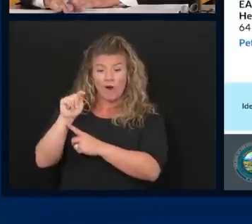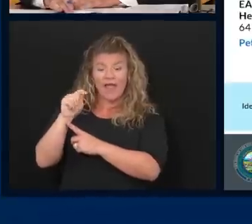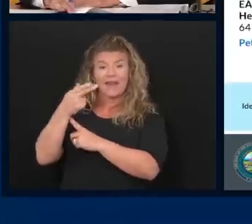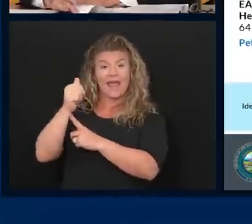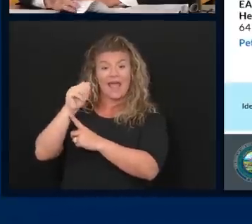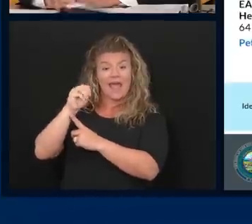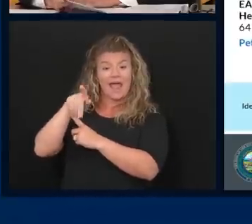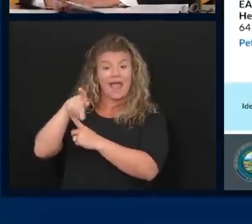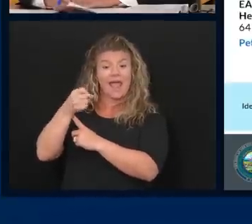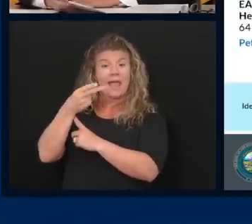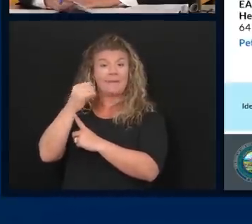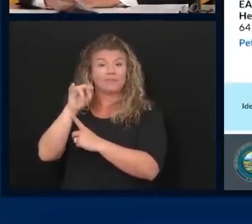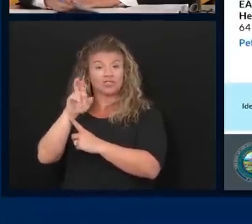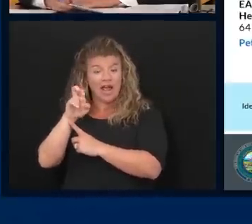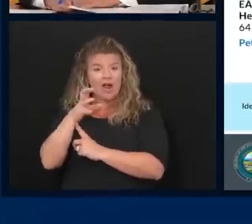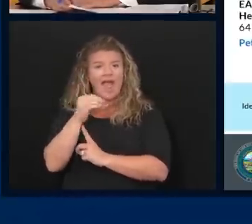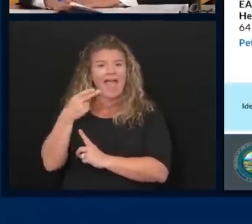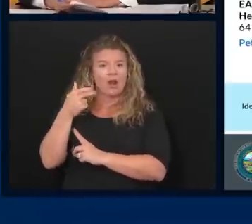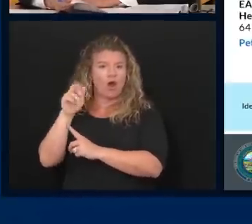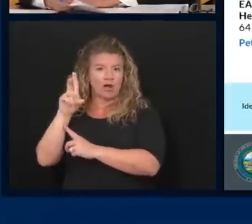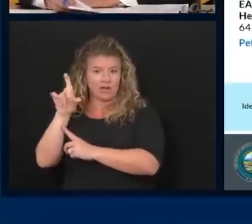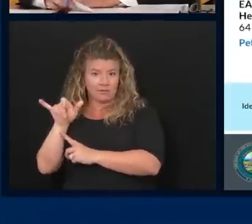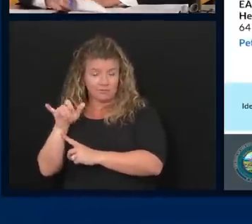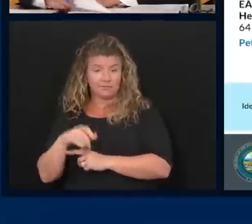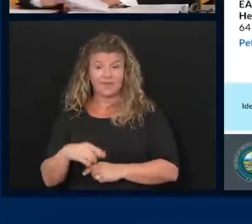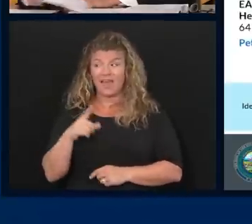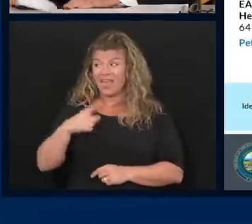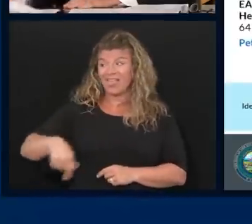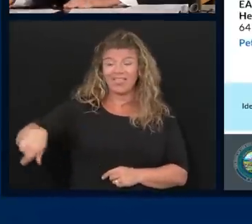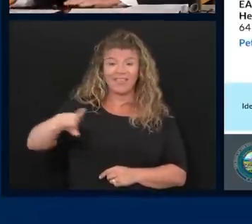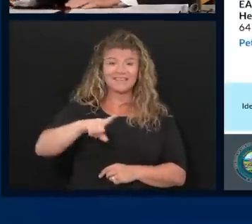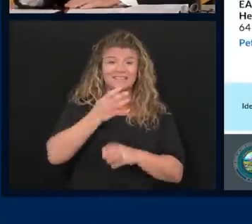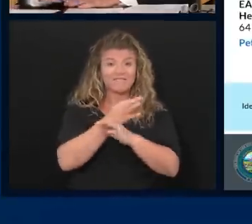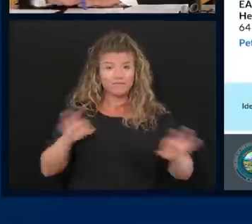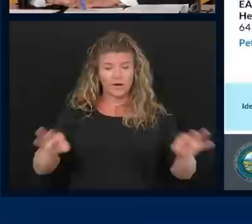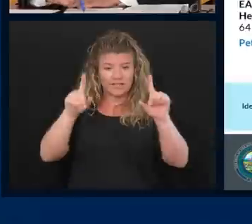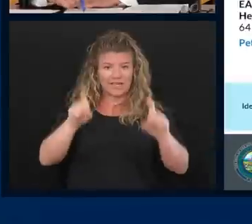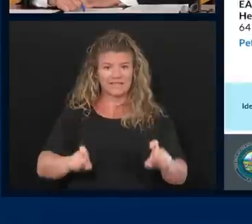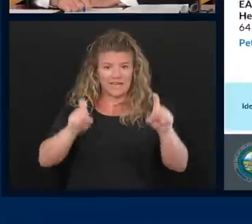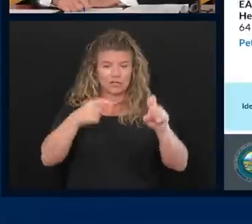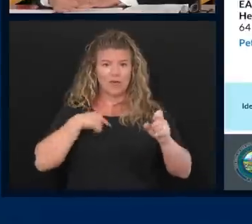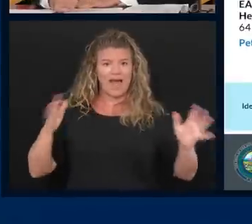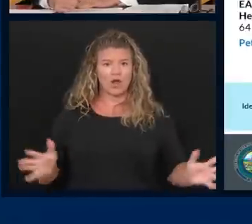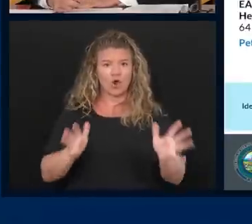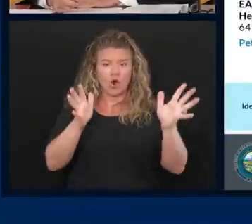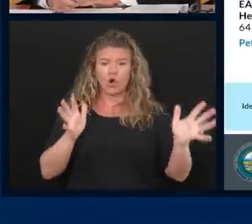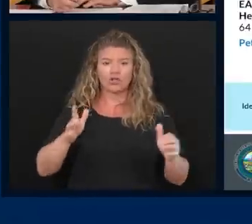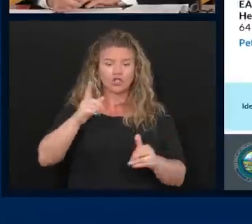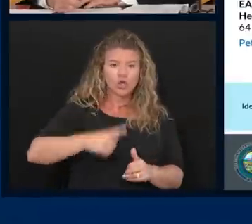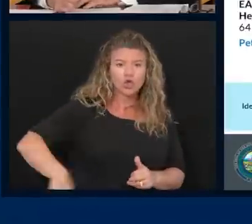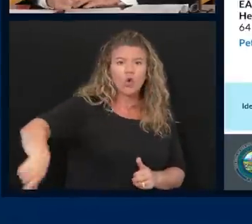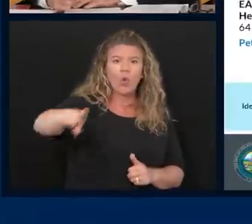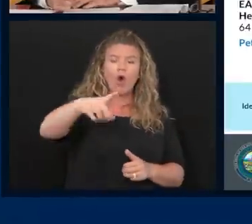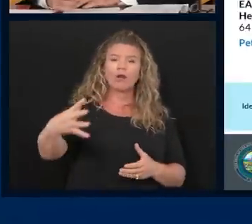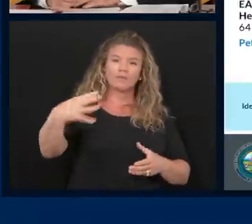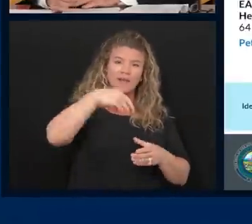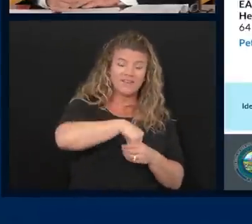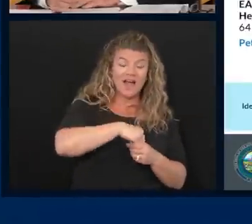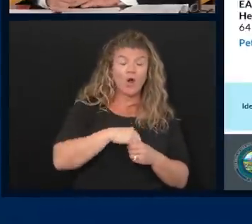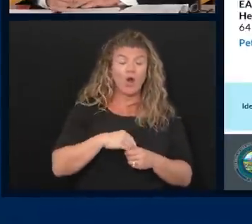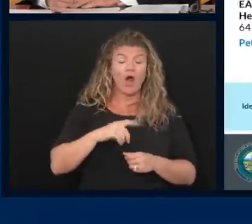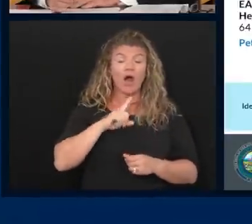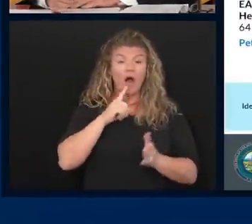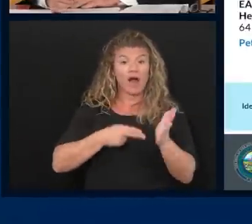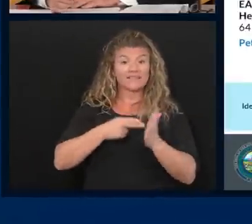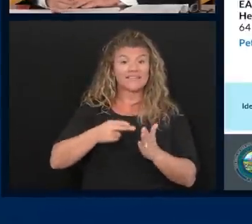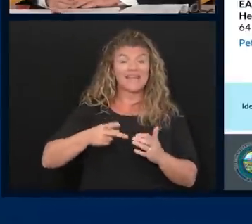And it'll all be, it's all free testing. I encourage everyone to get out and participate. The more data you give us, the better off we'll